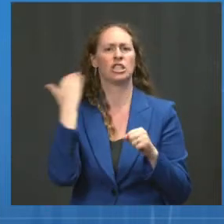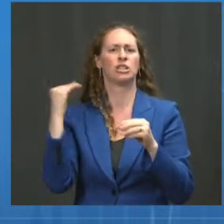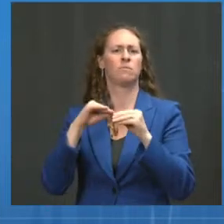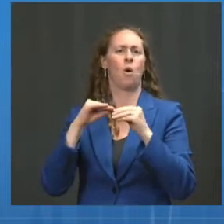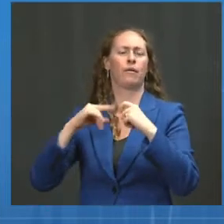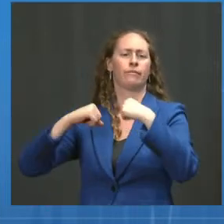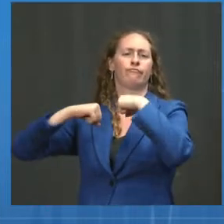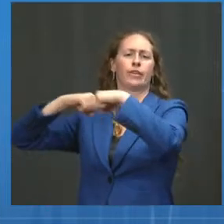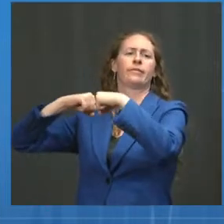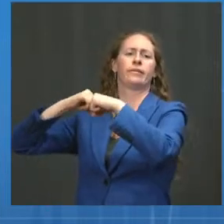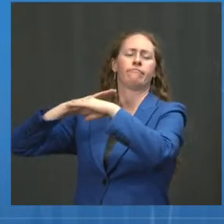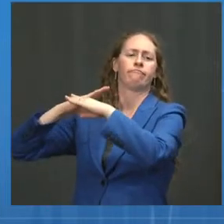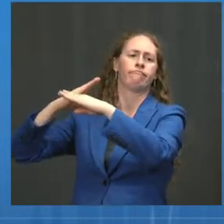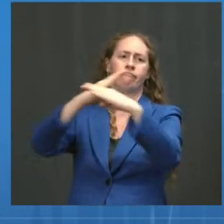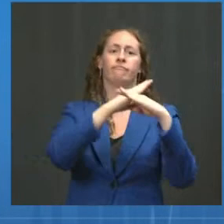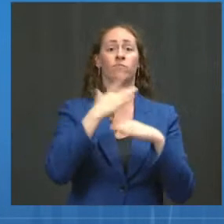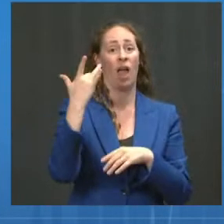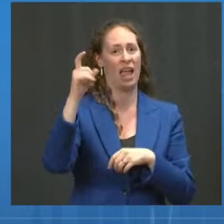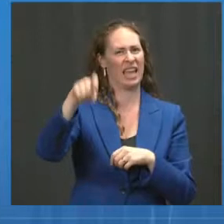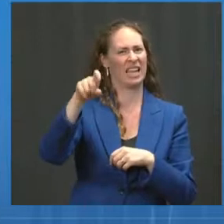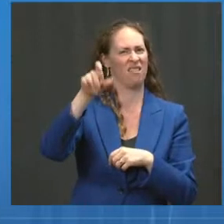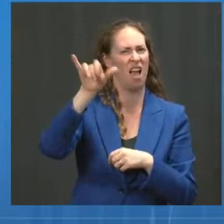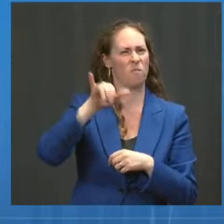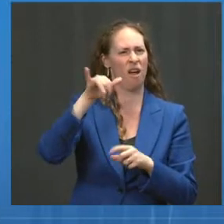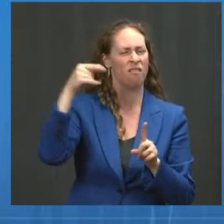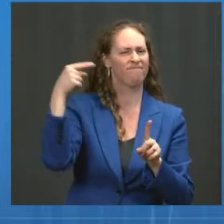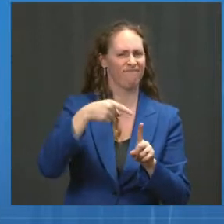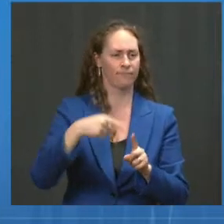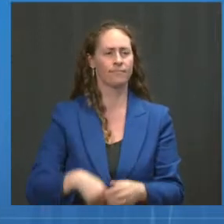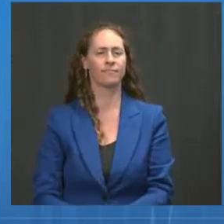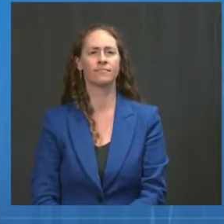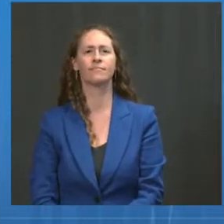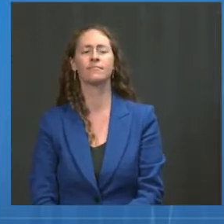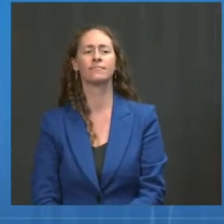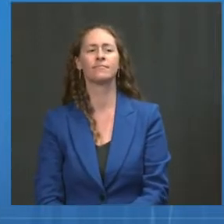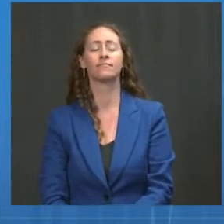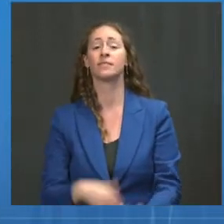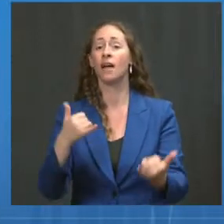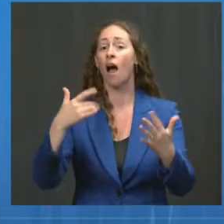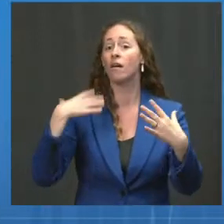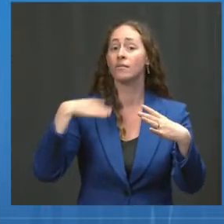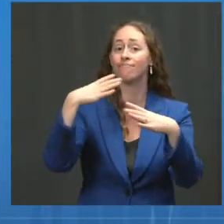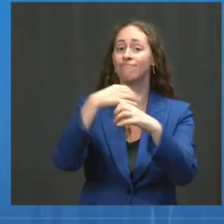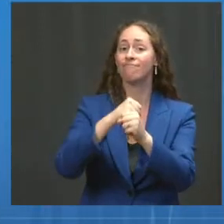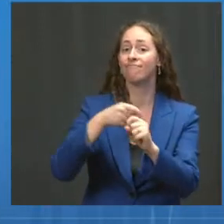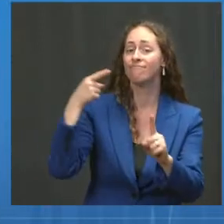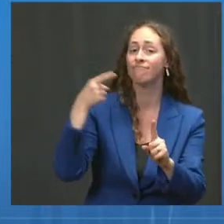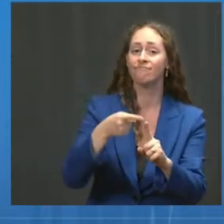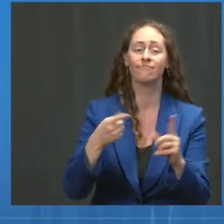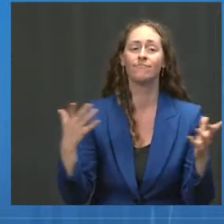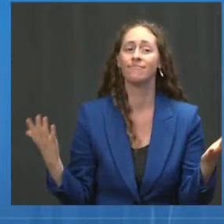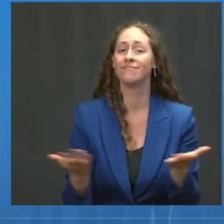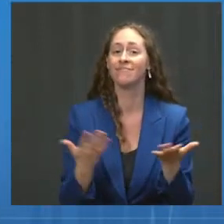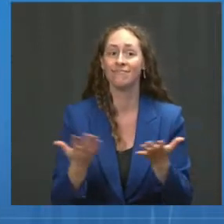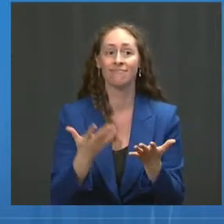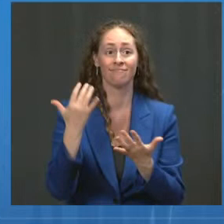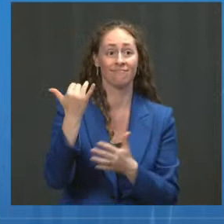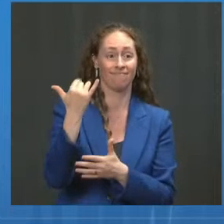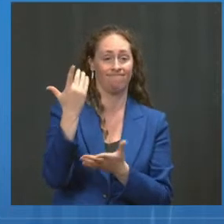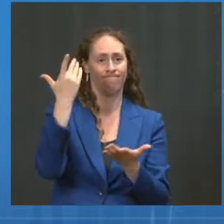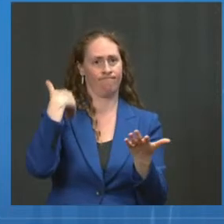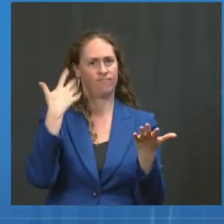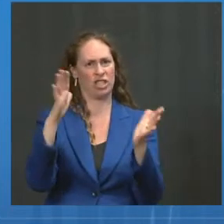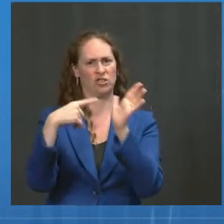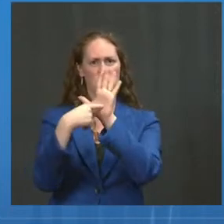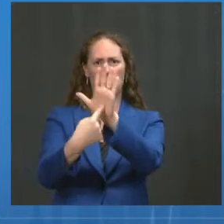dose. Last slide. And so, in summary, the current immunological data that indicate